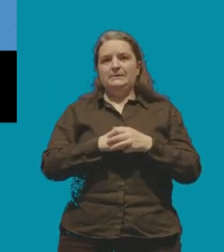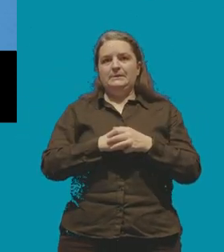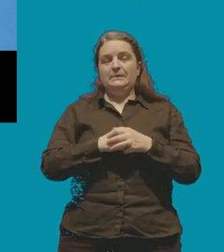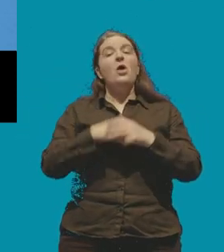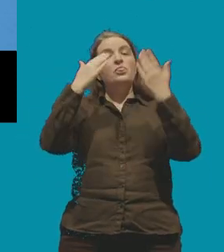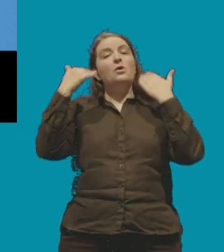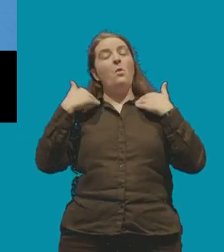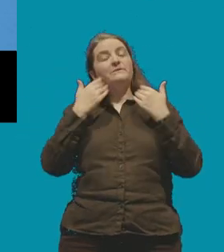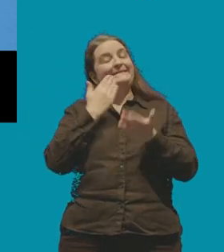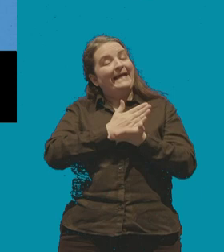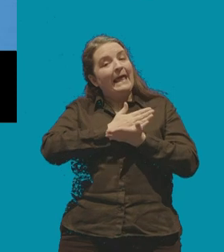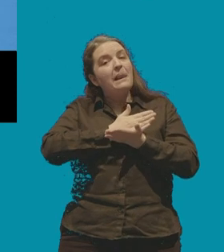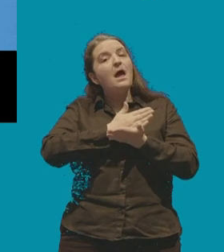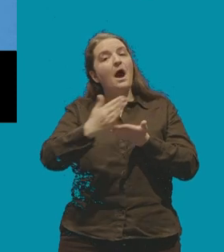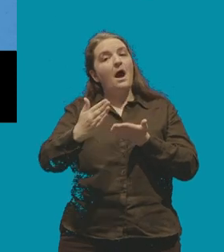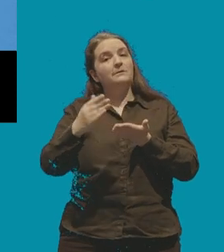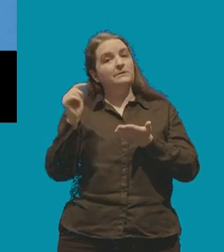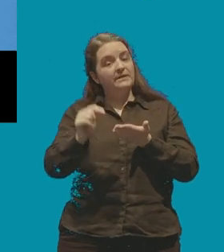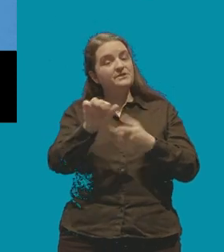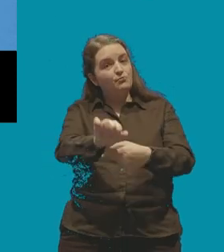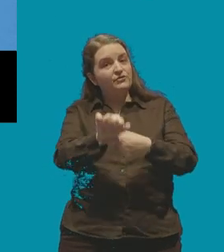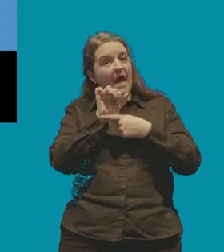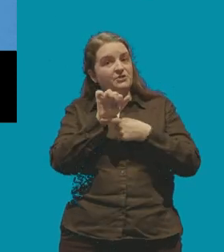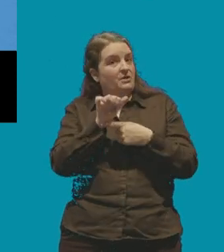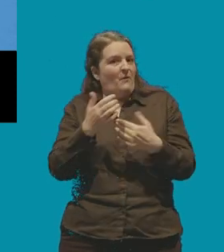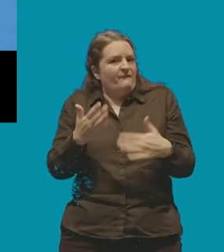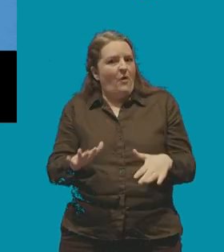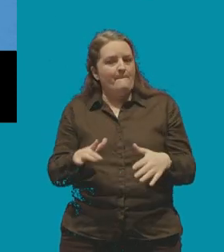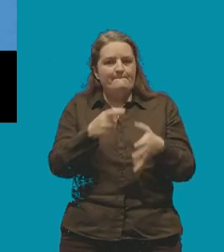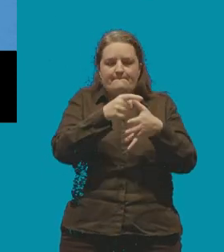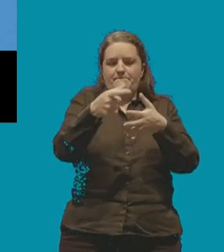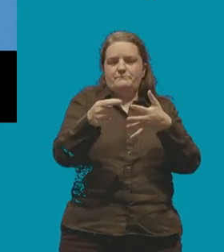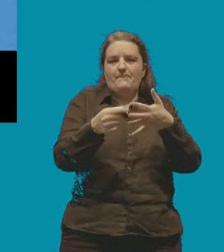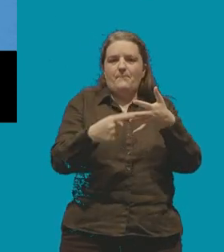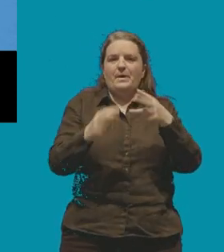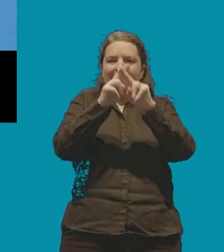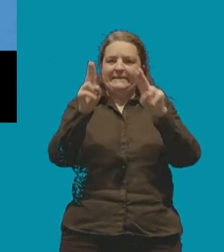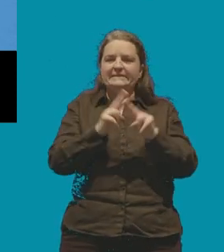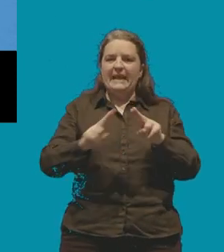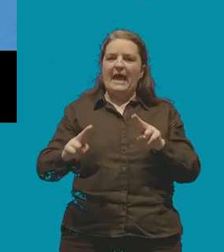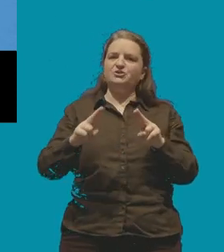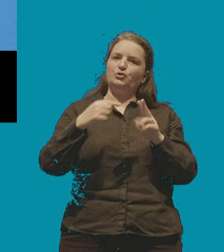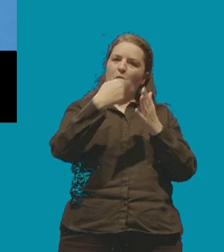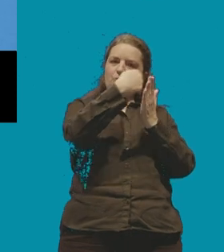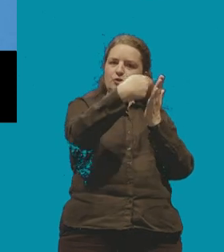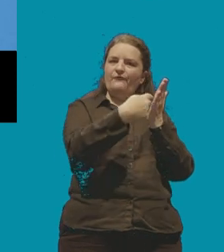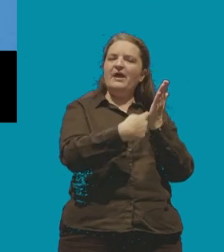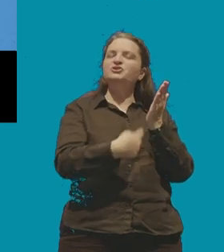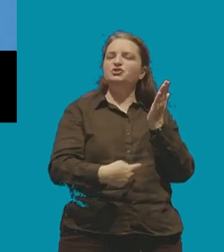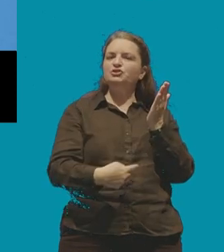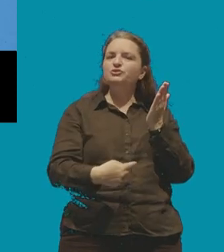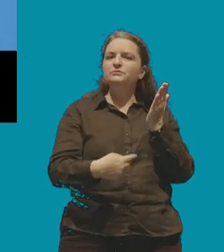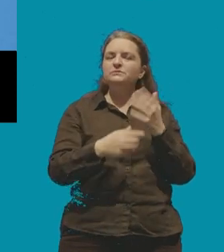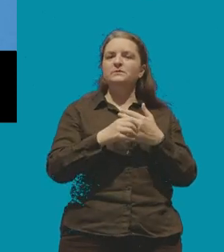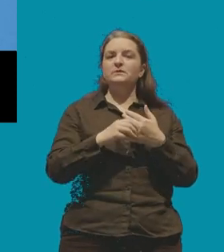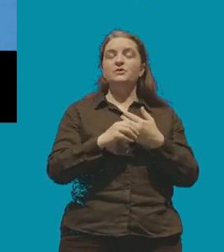clear that this protection derived from a whole range of international conventions giving lie to the claim from